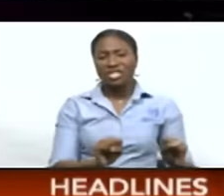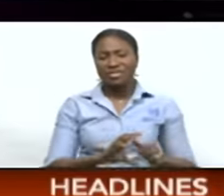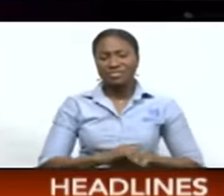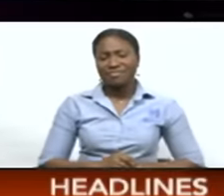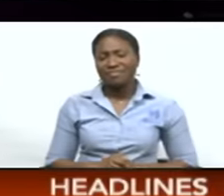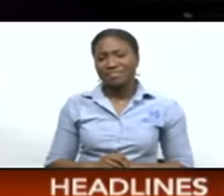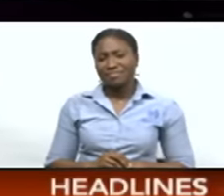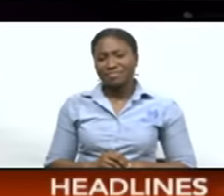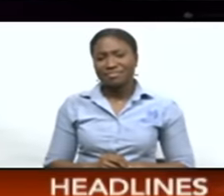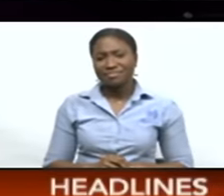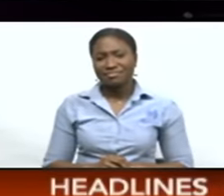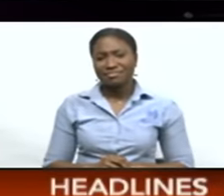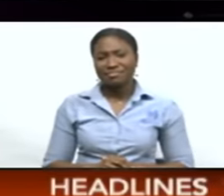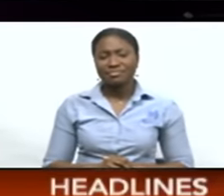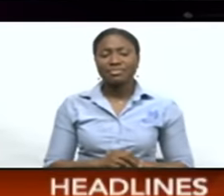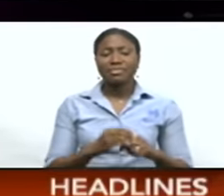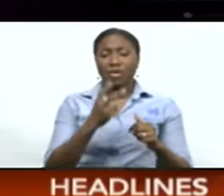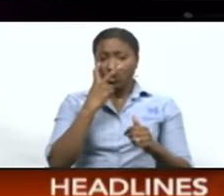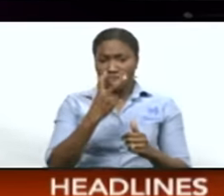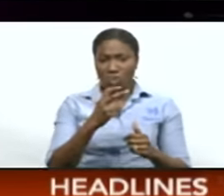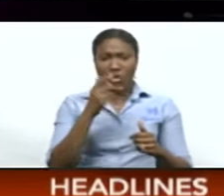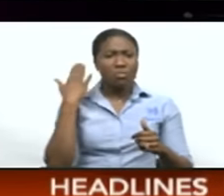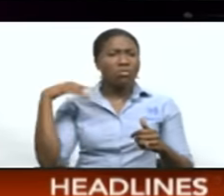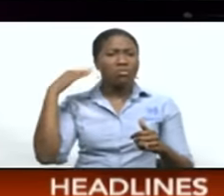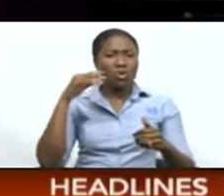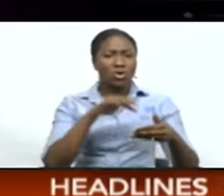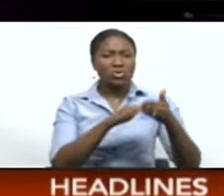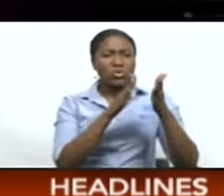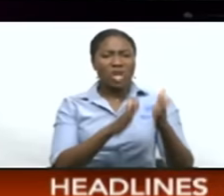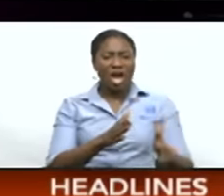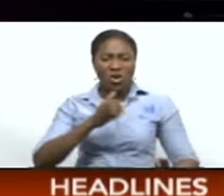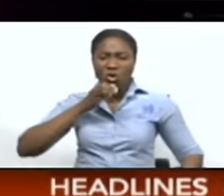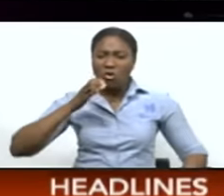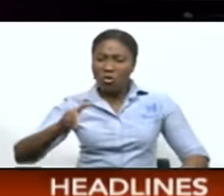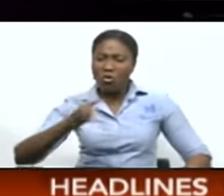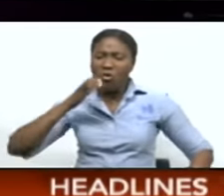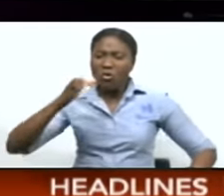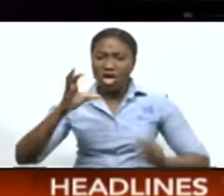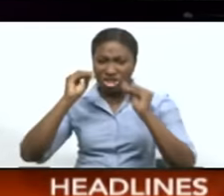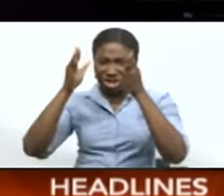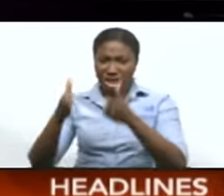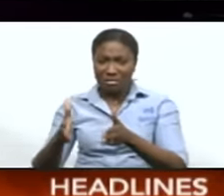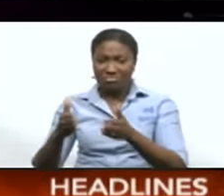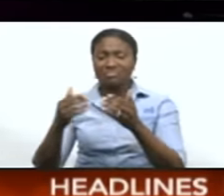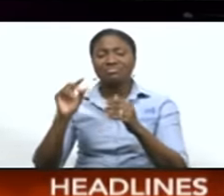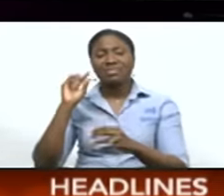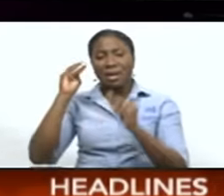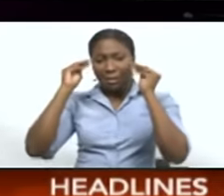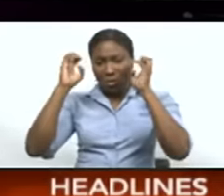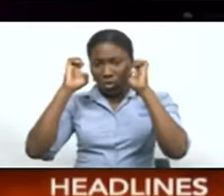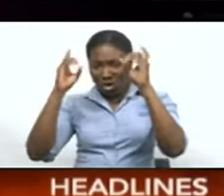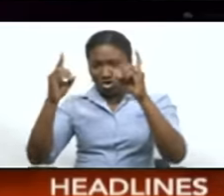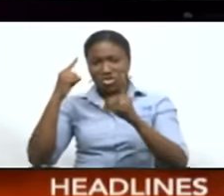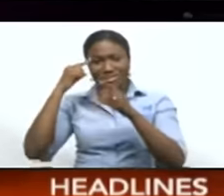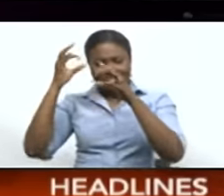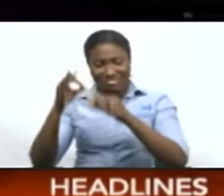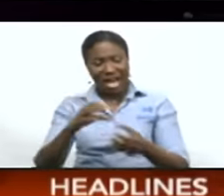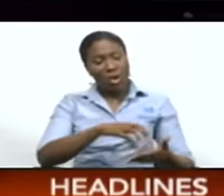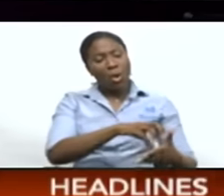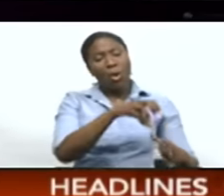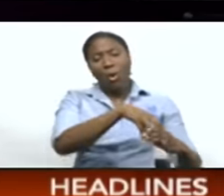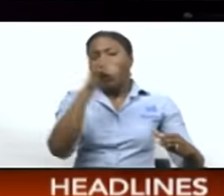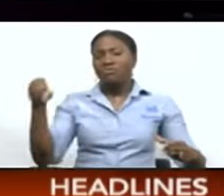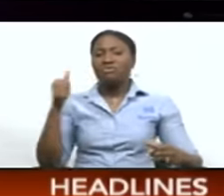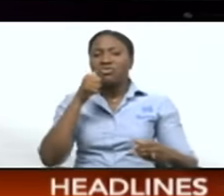Now, the student seen in a social media video verbally abusing a teacher has been expelled, but the Education Ministry says the